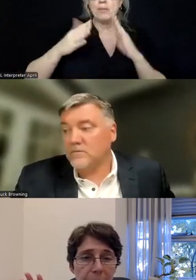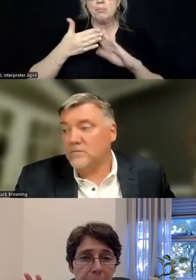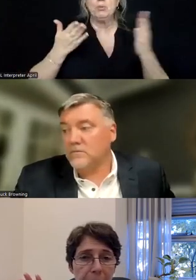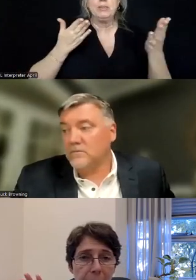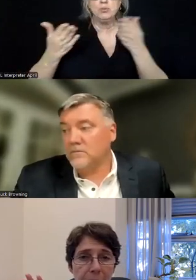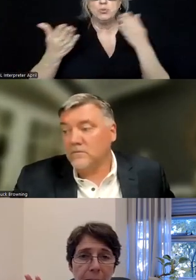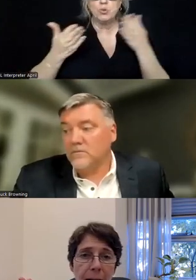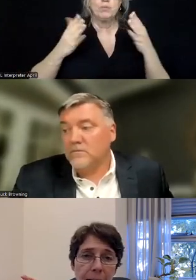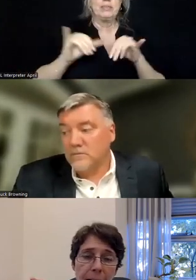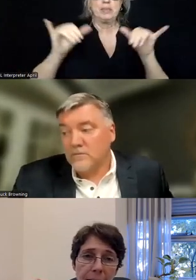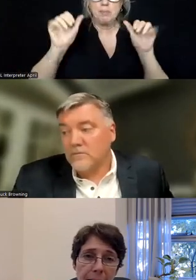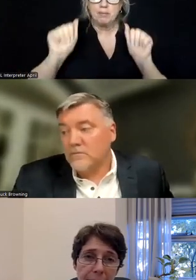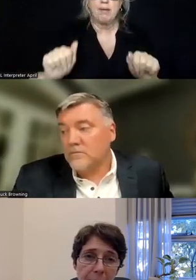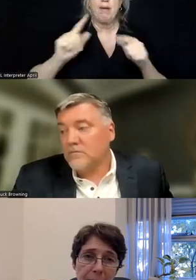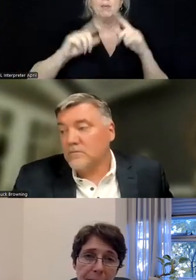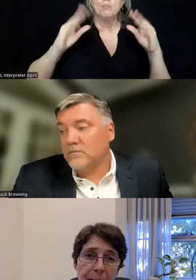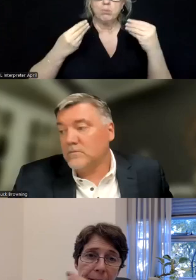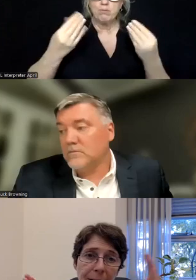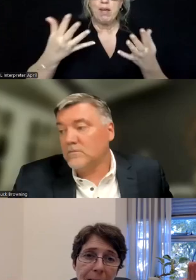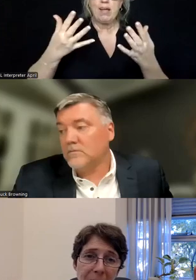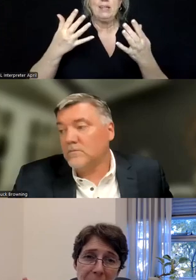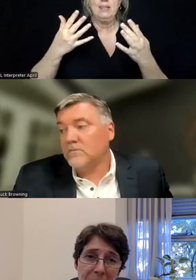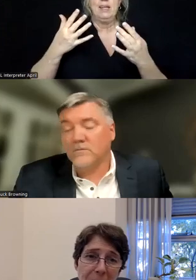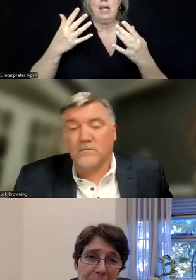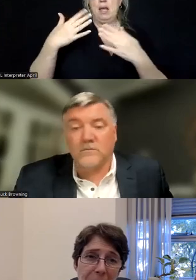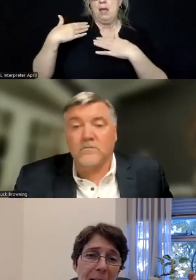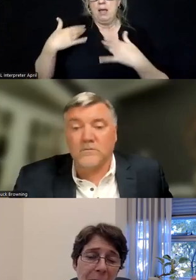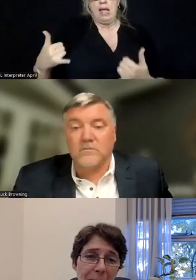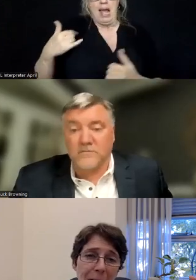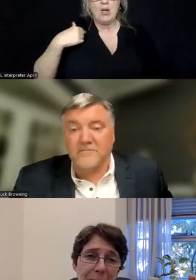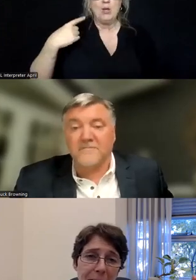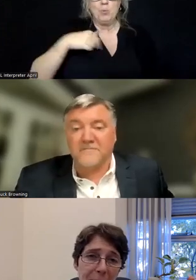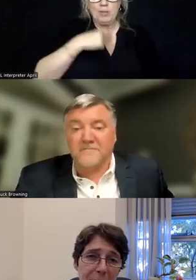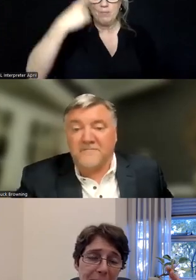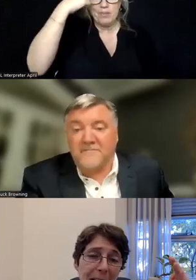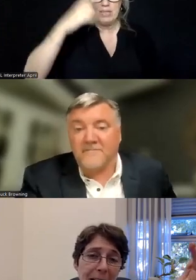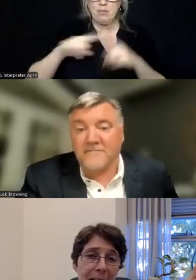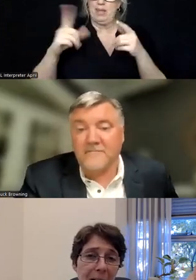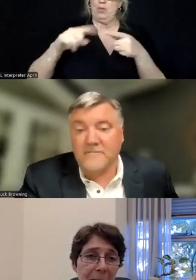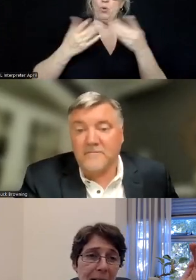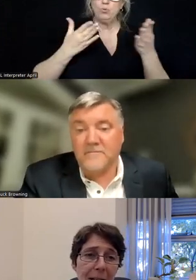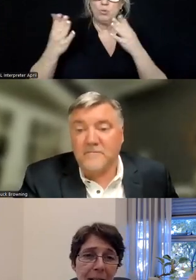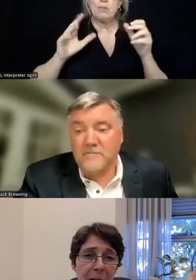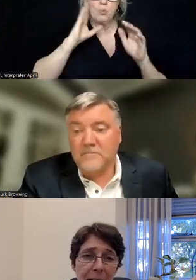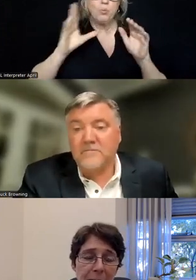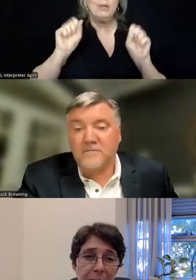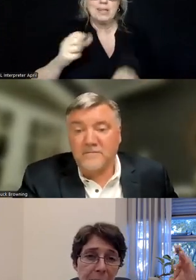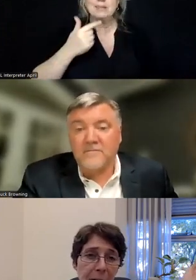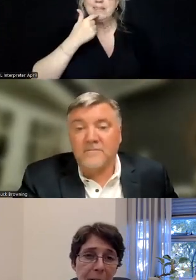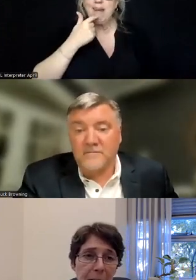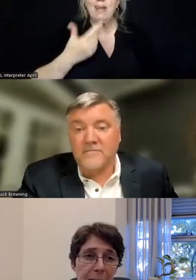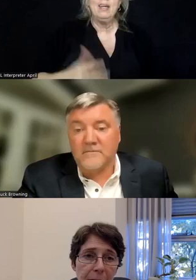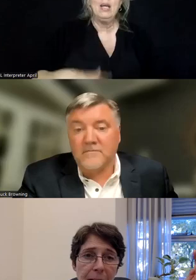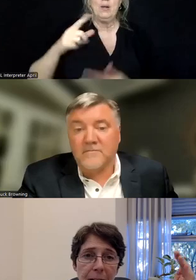can provide, I think we have found that, you know, any number of service systems will say, we, you know,